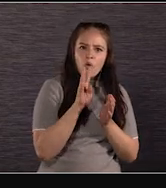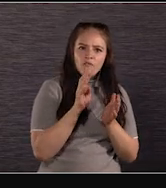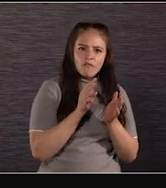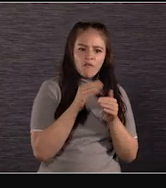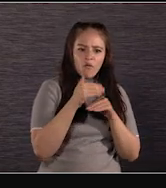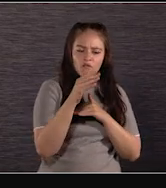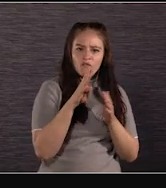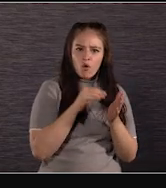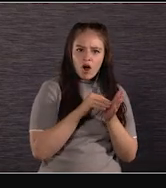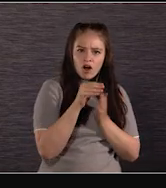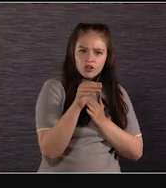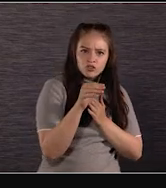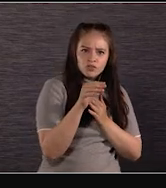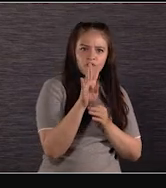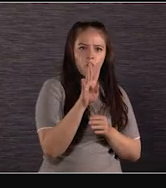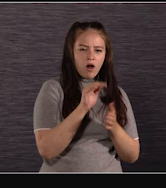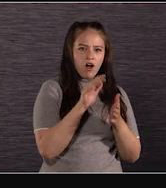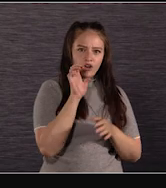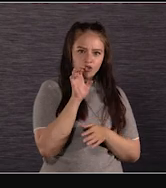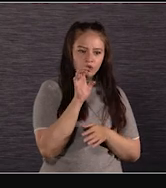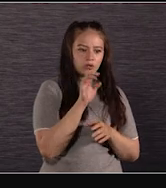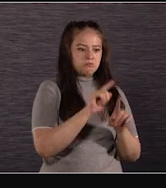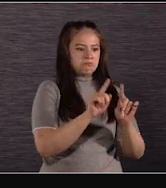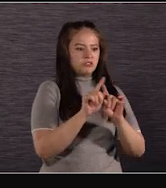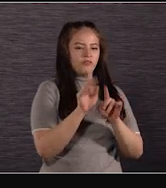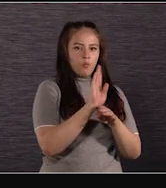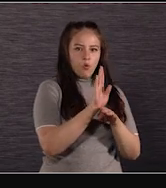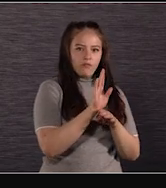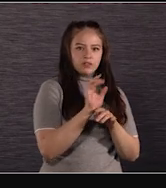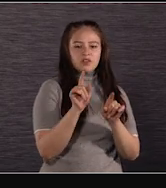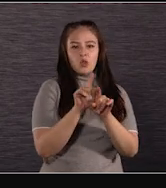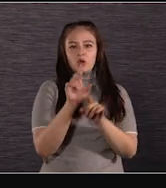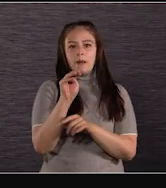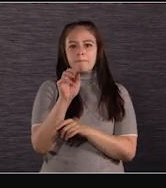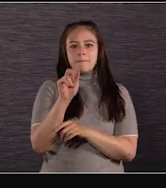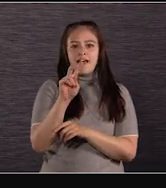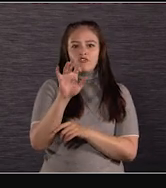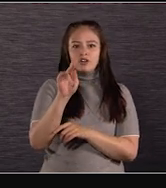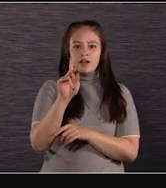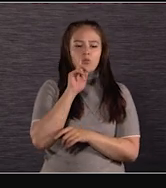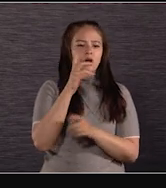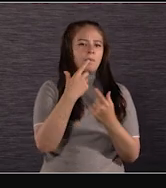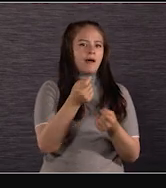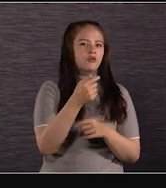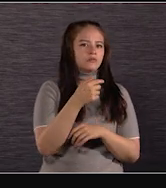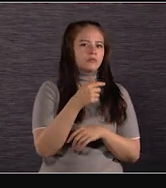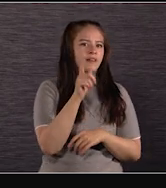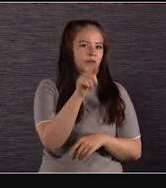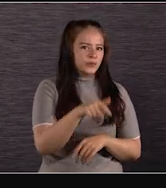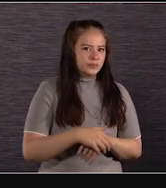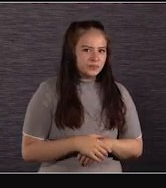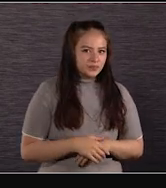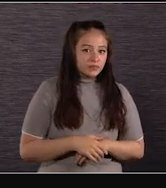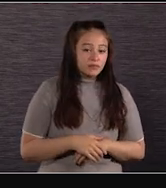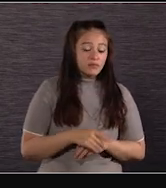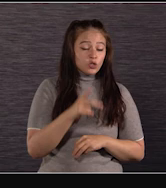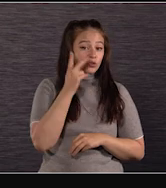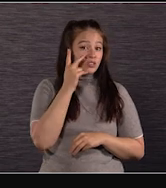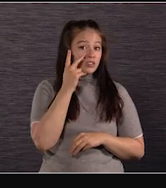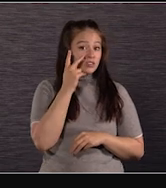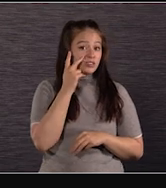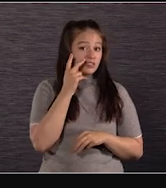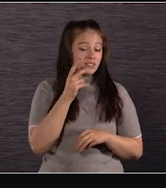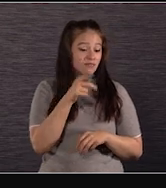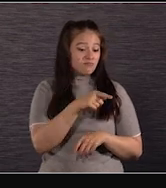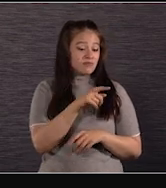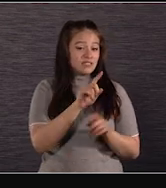Maverick, which will come out next month. And the Venice Tube really builds upon the success of the original Venice. It's available